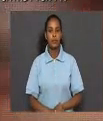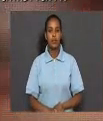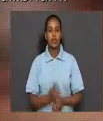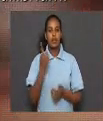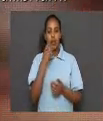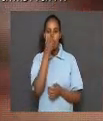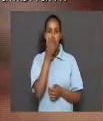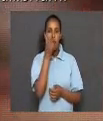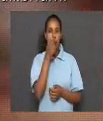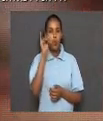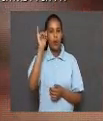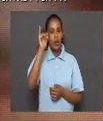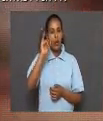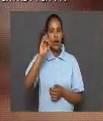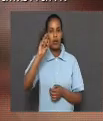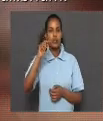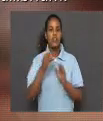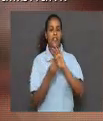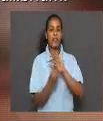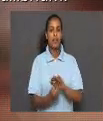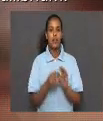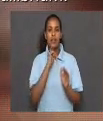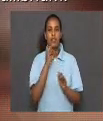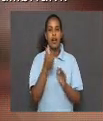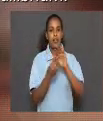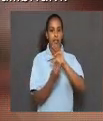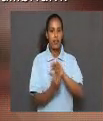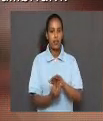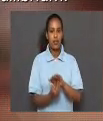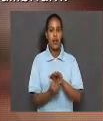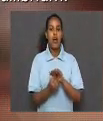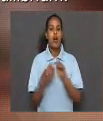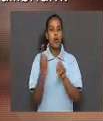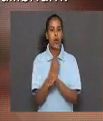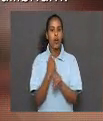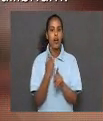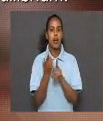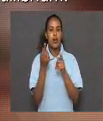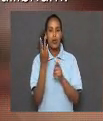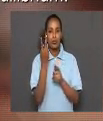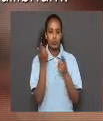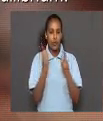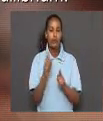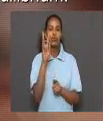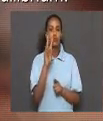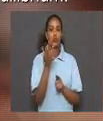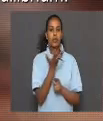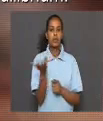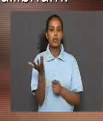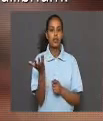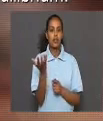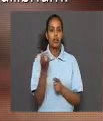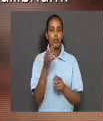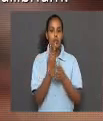The common ion effect is an effect that occurs when two substances,